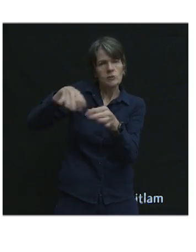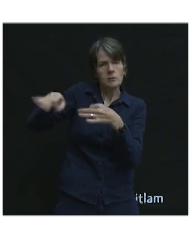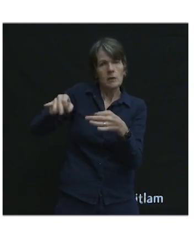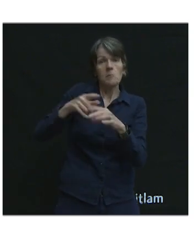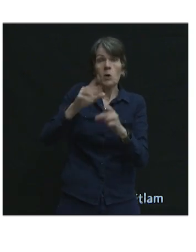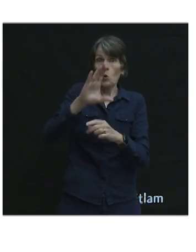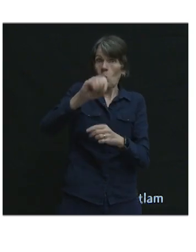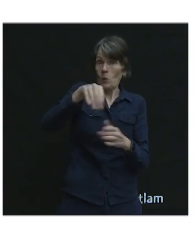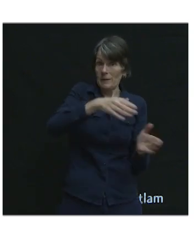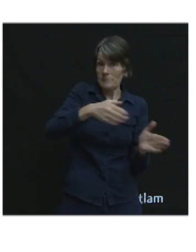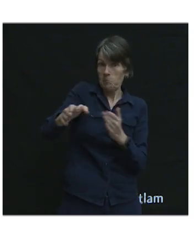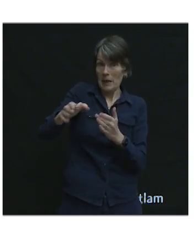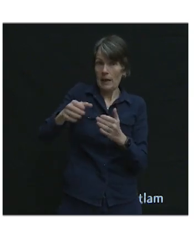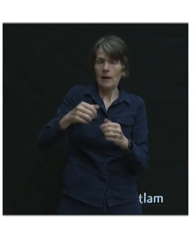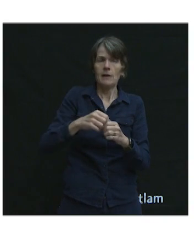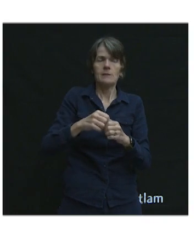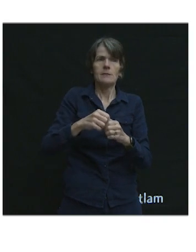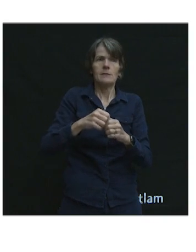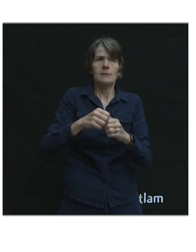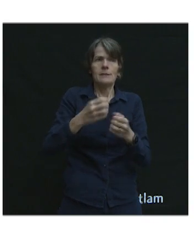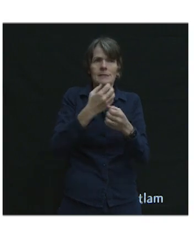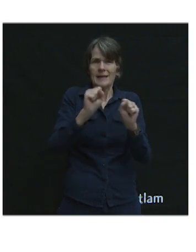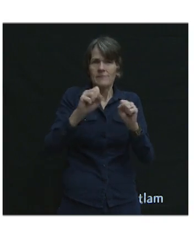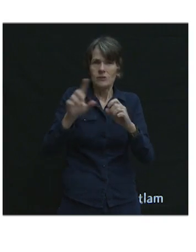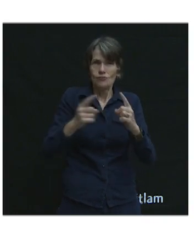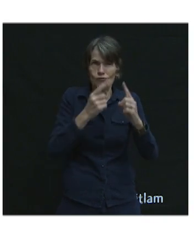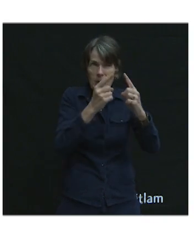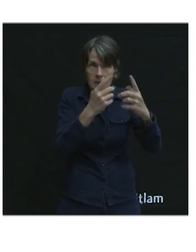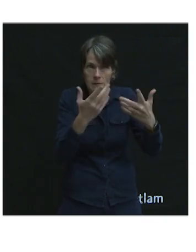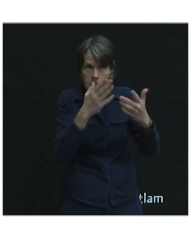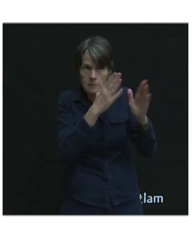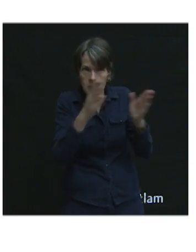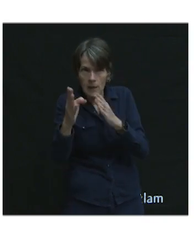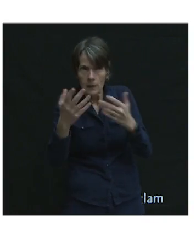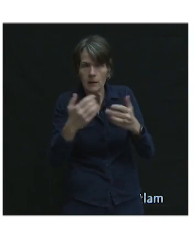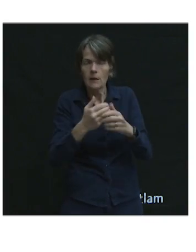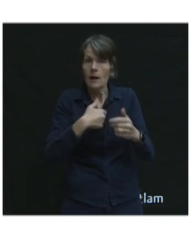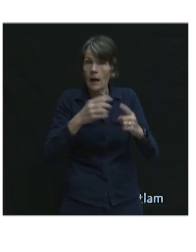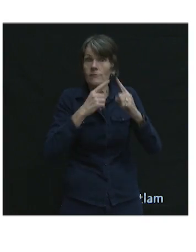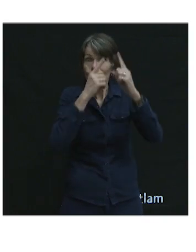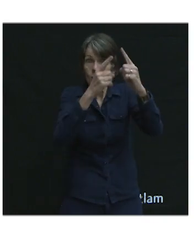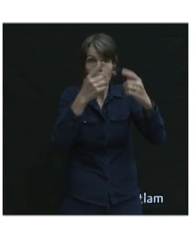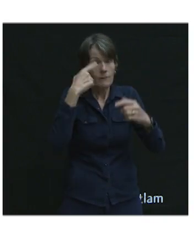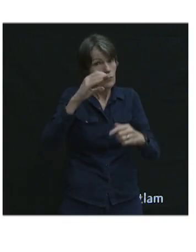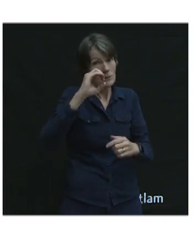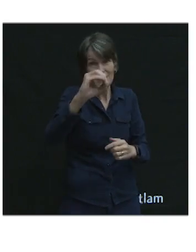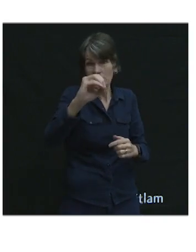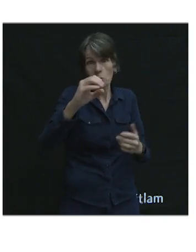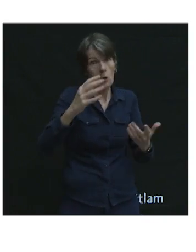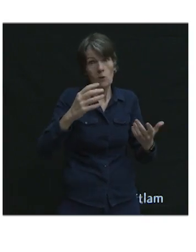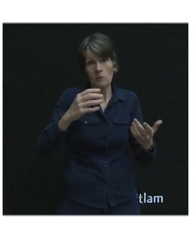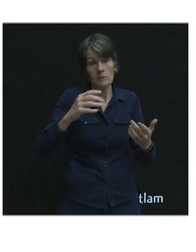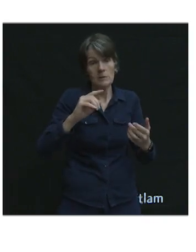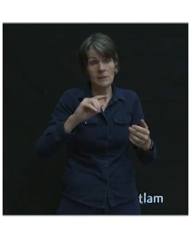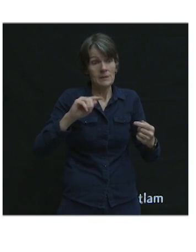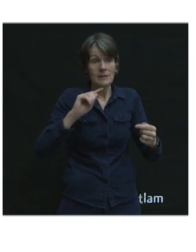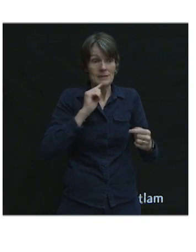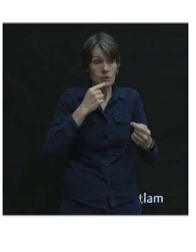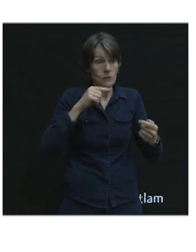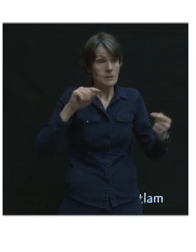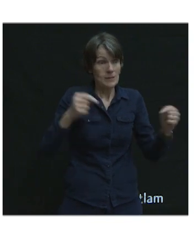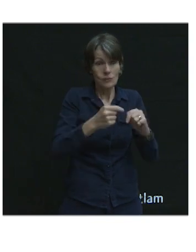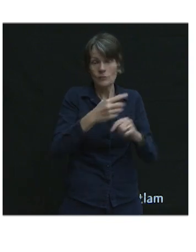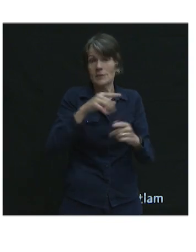Plan and our road safety strategy has this draft target where it is a Vision Zero target. It's zero fatal and serious injuries by